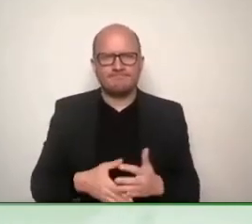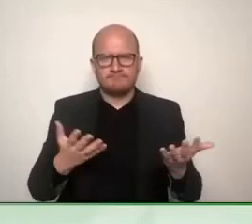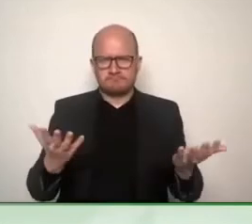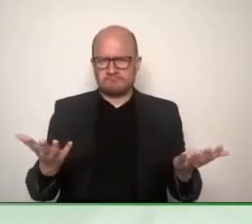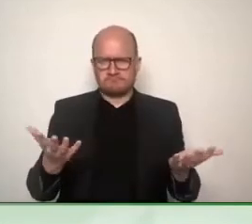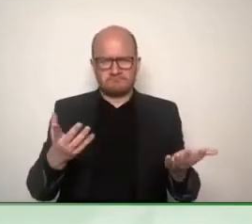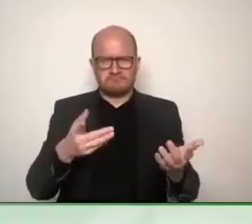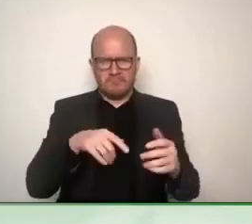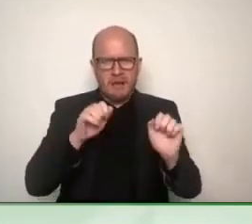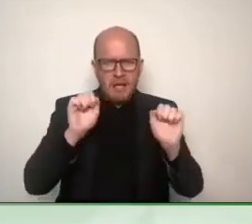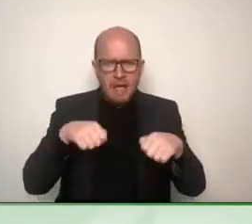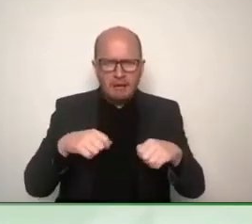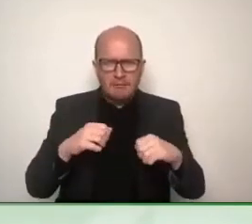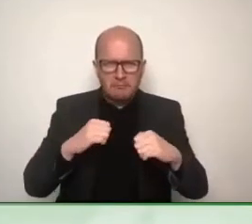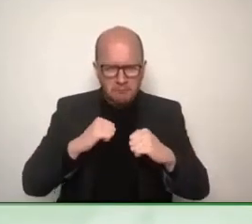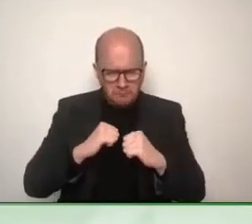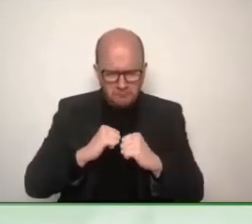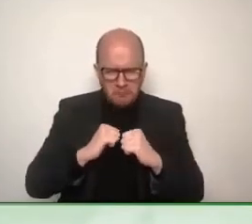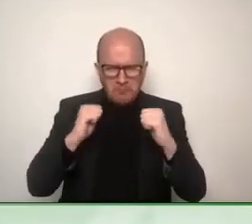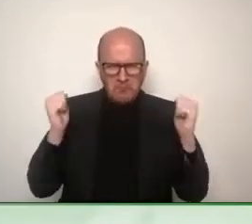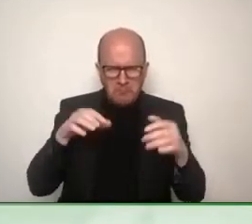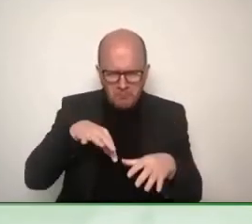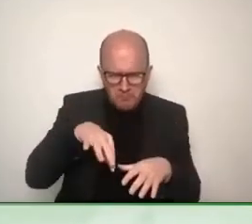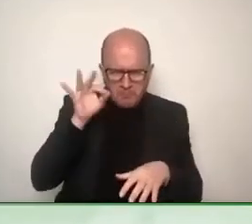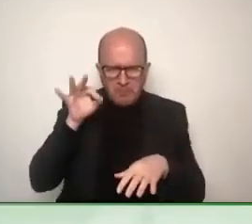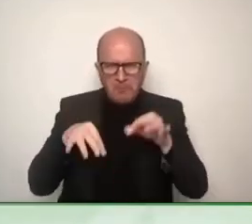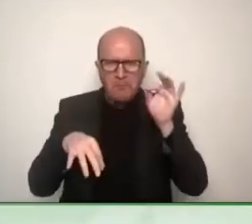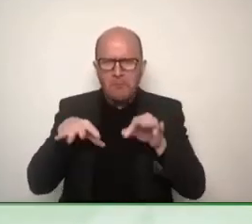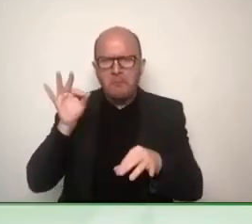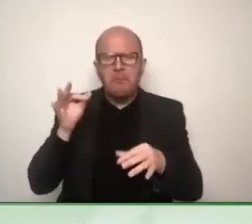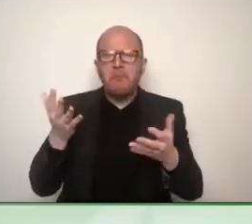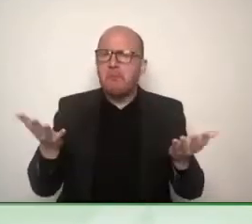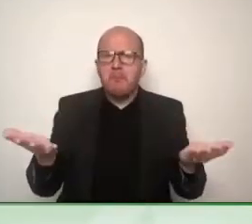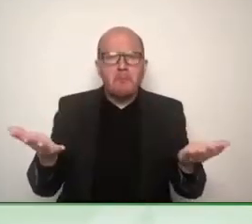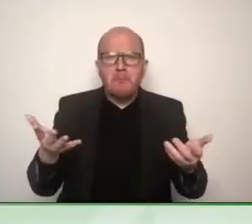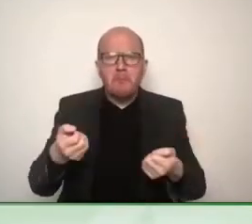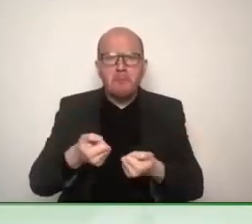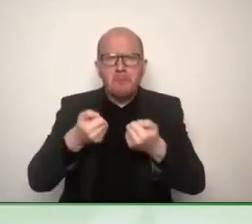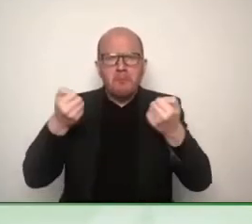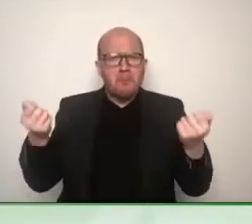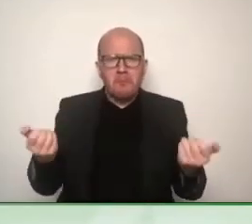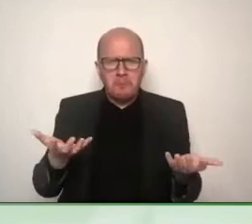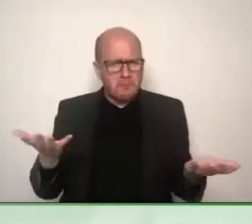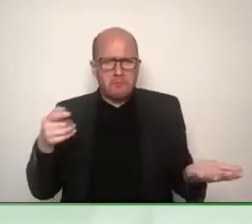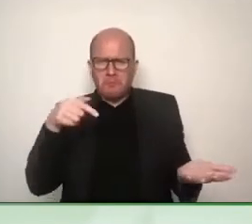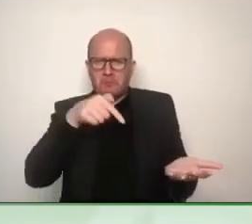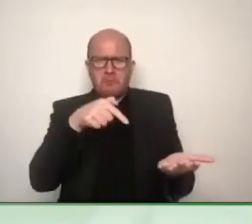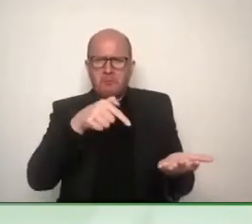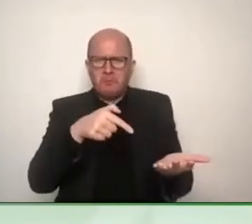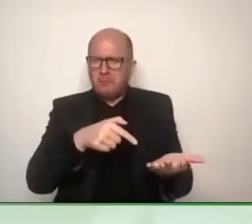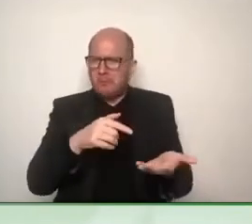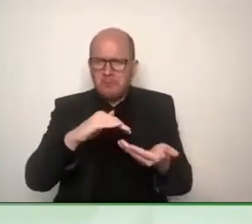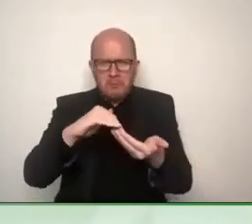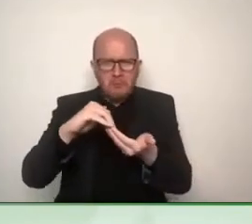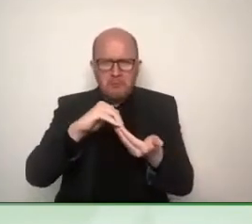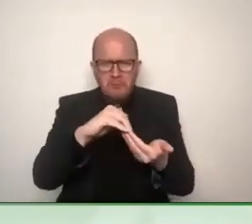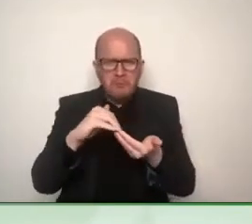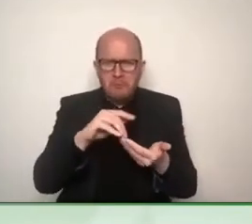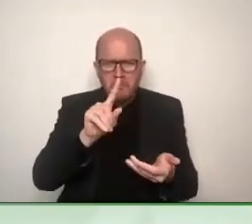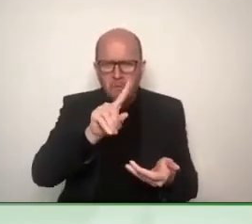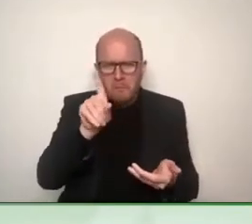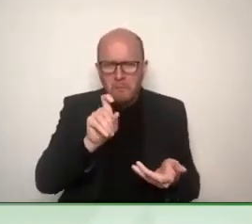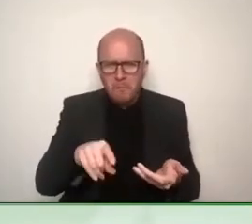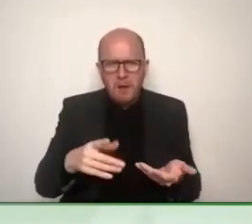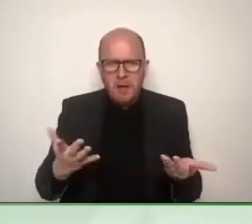that already to the tricky question why another association? What is the impetus behind it? Why do we need yet another